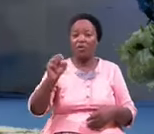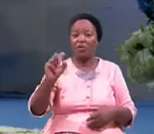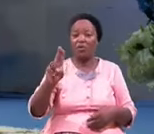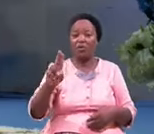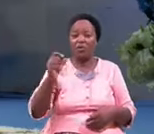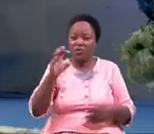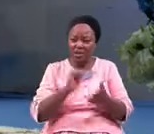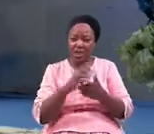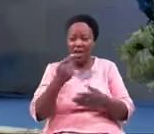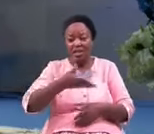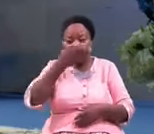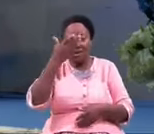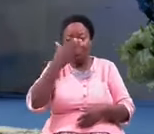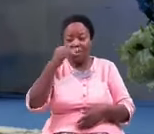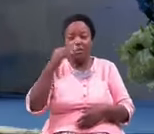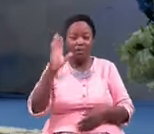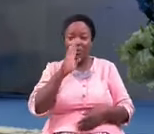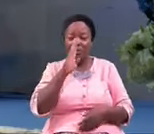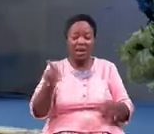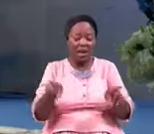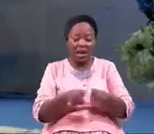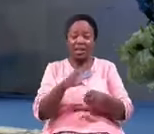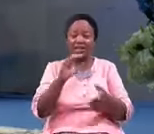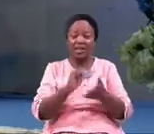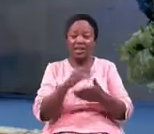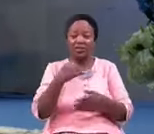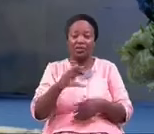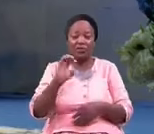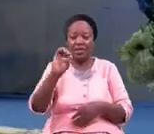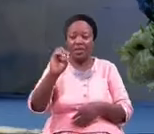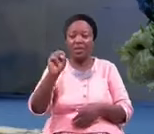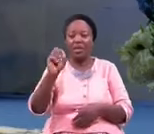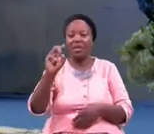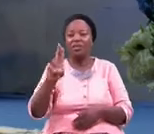the smell will be like this is Esau